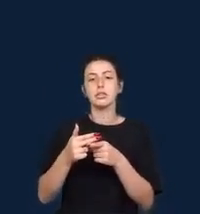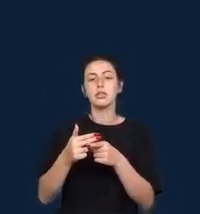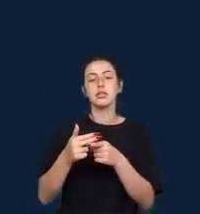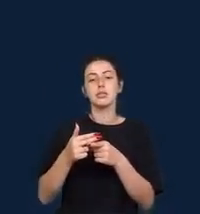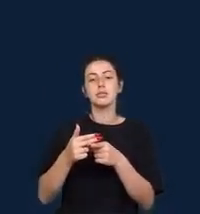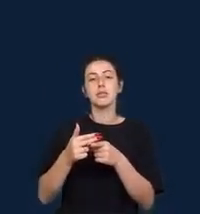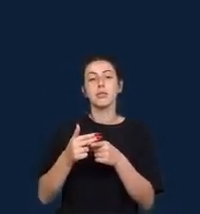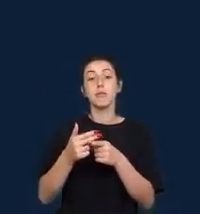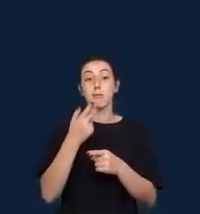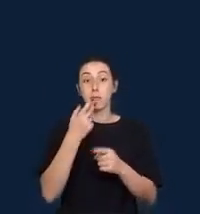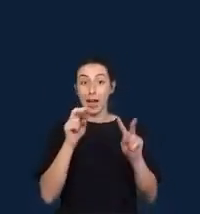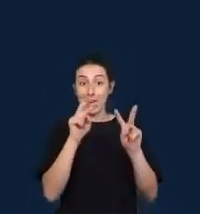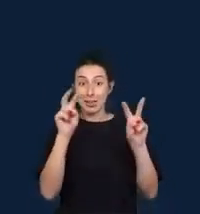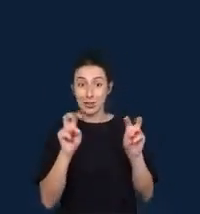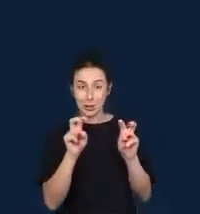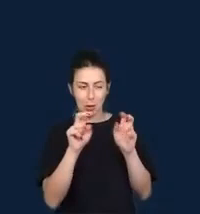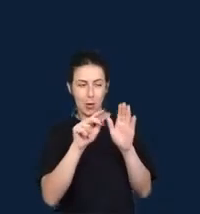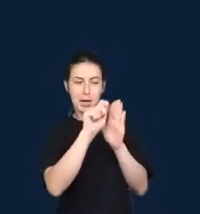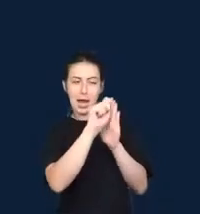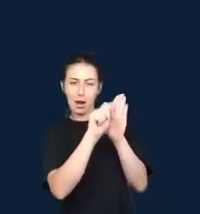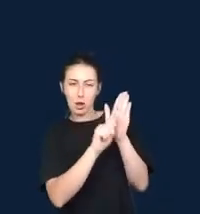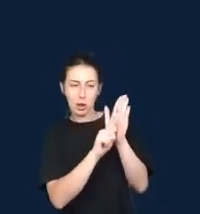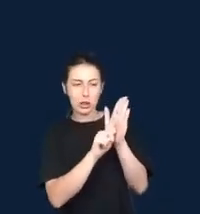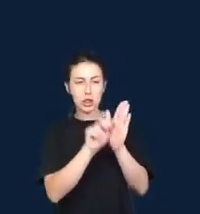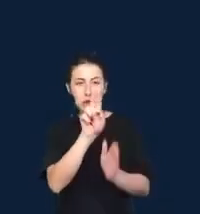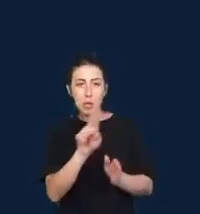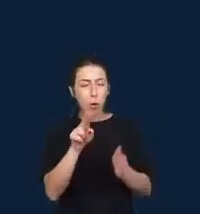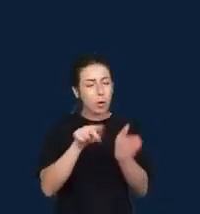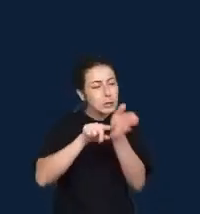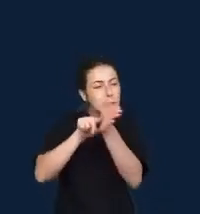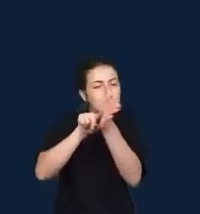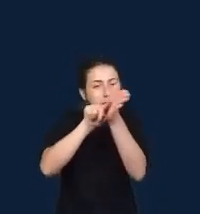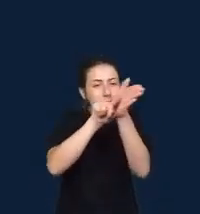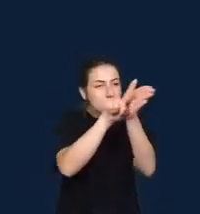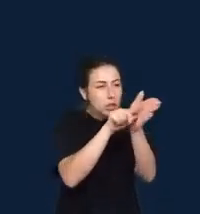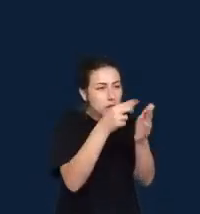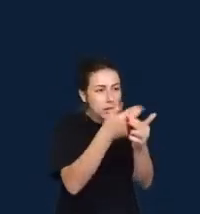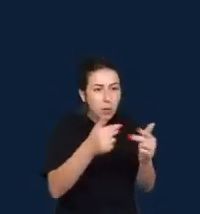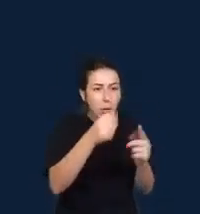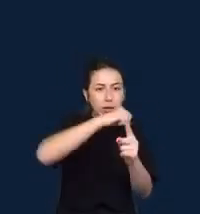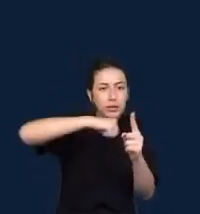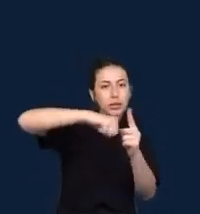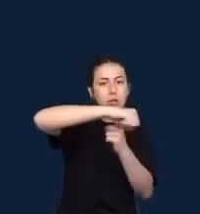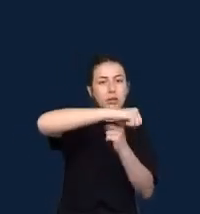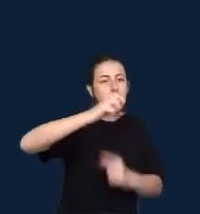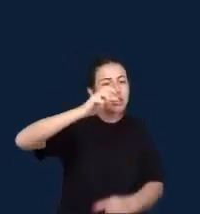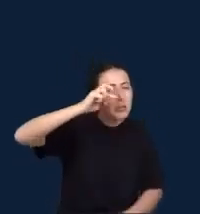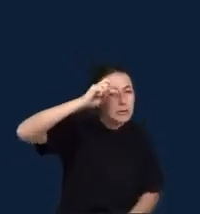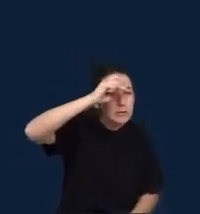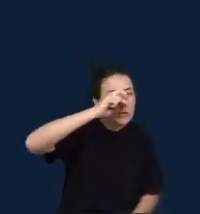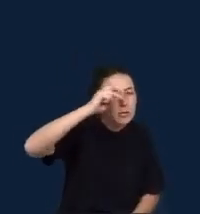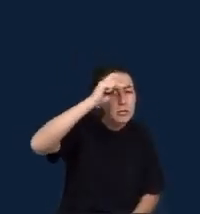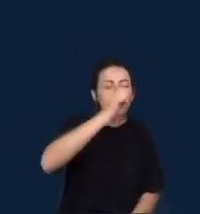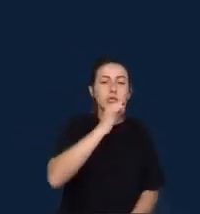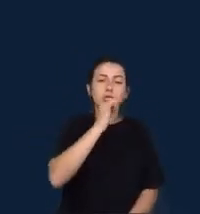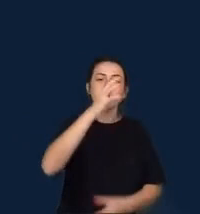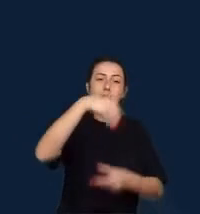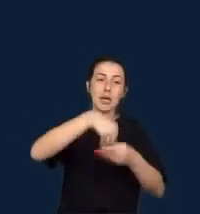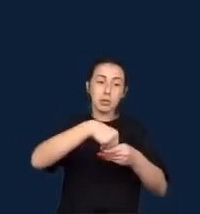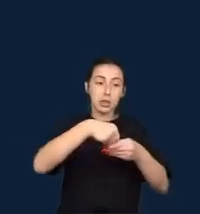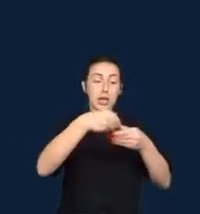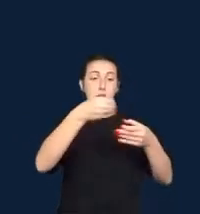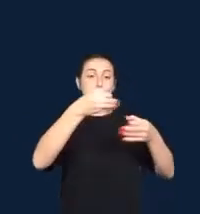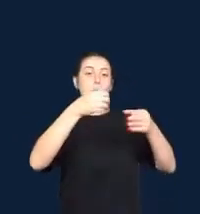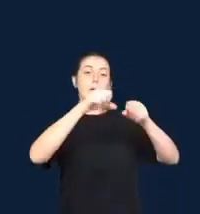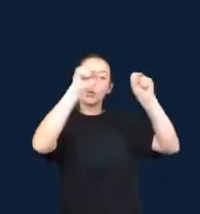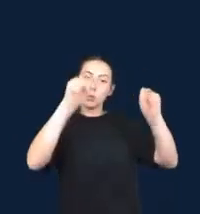of society. For example, in the criminal justice system in the US to expose this racial bias. And the